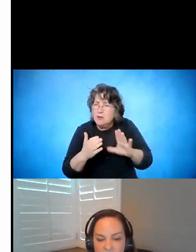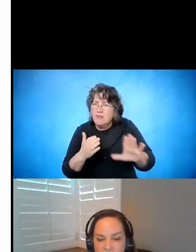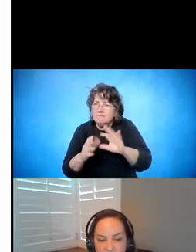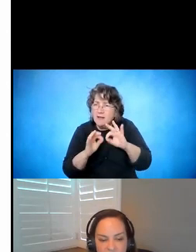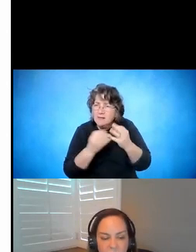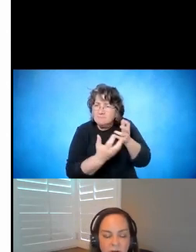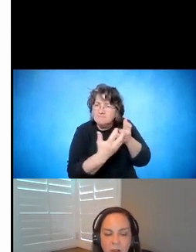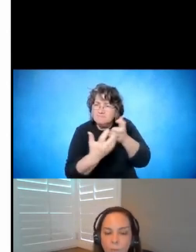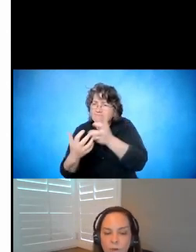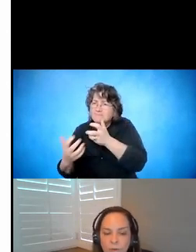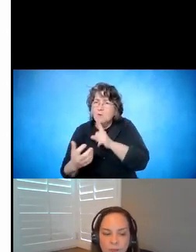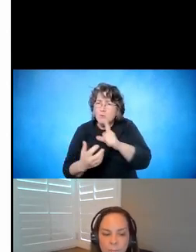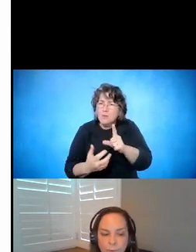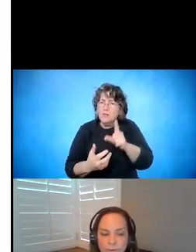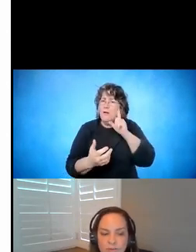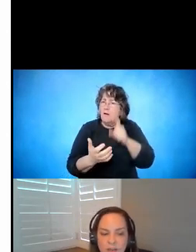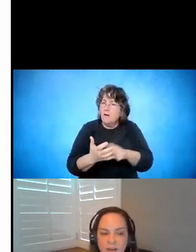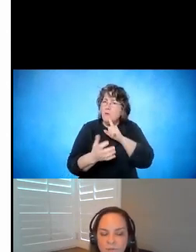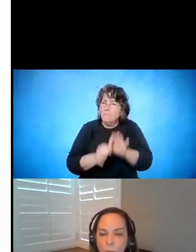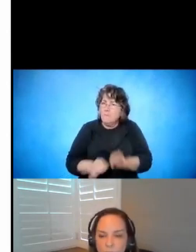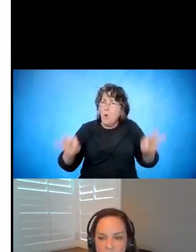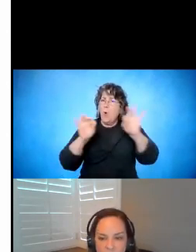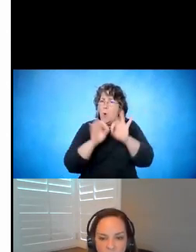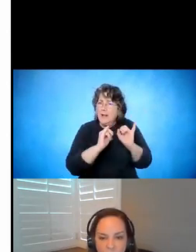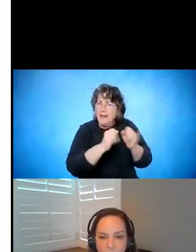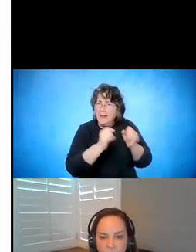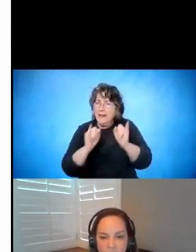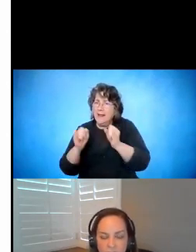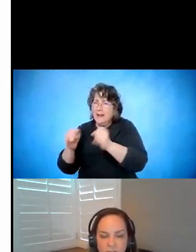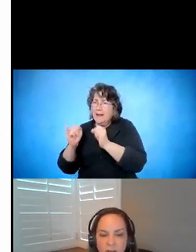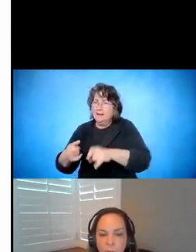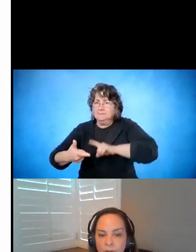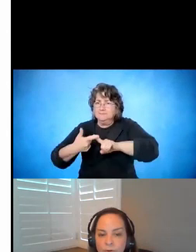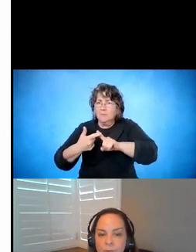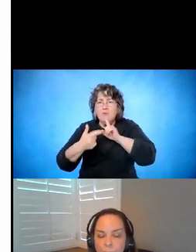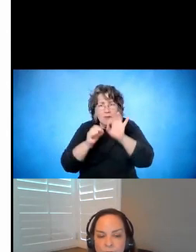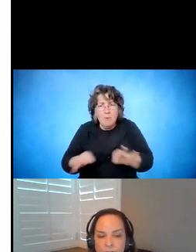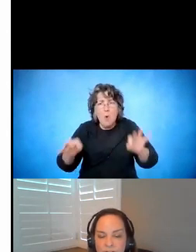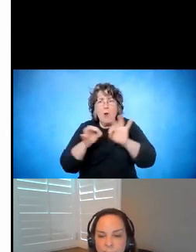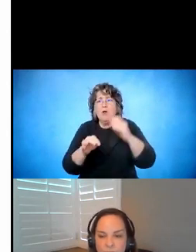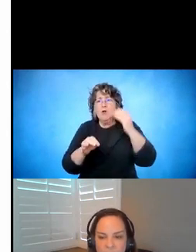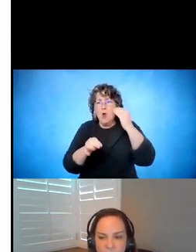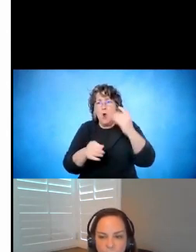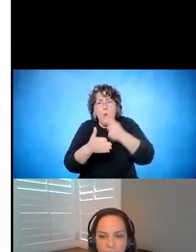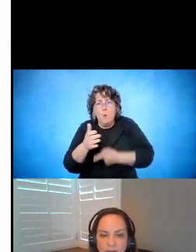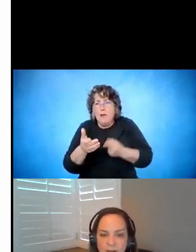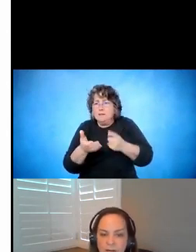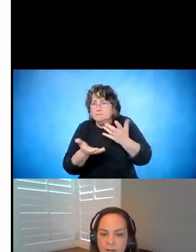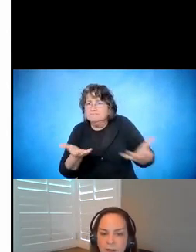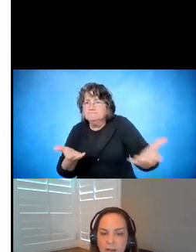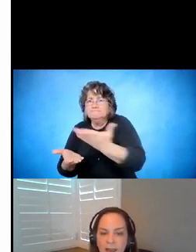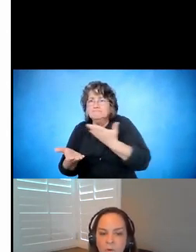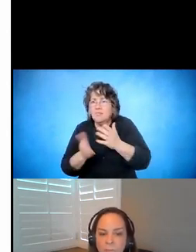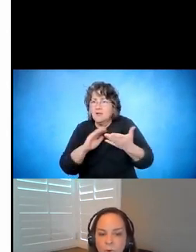individualization. We learned the importance of knowing what's in your community. We learned the importance of person-centered planning